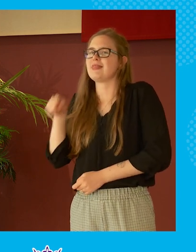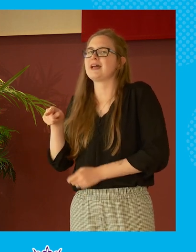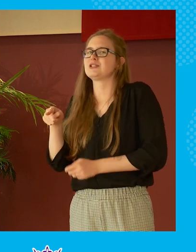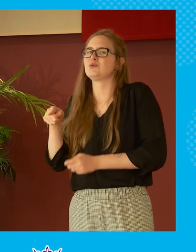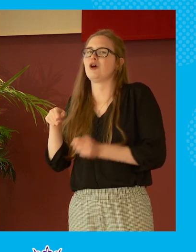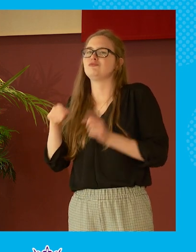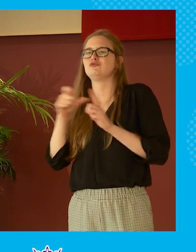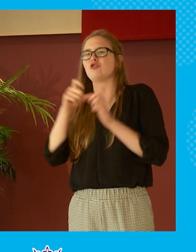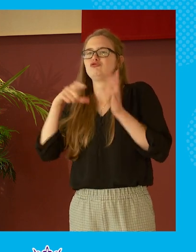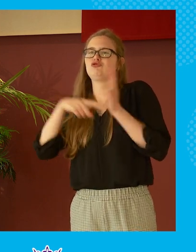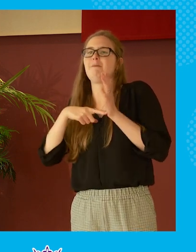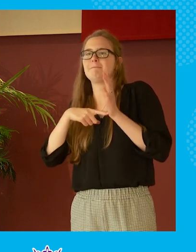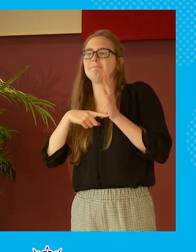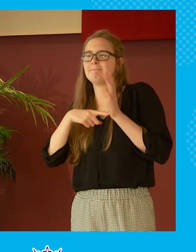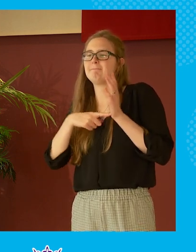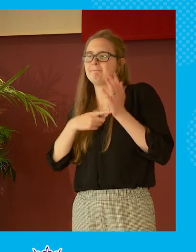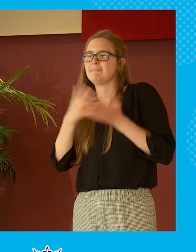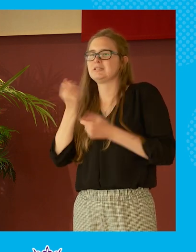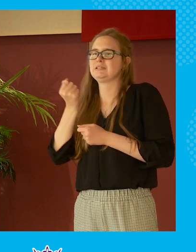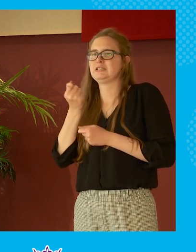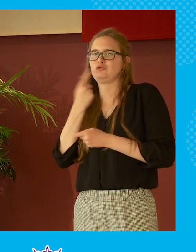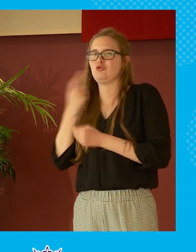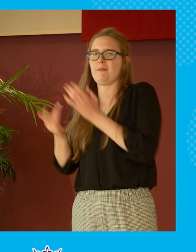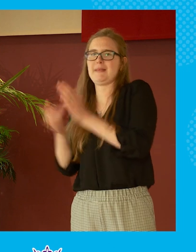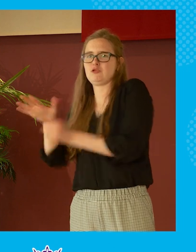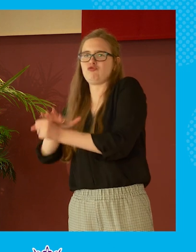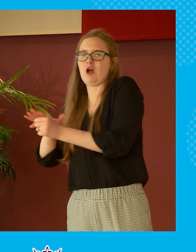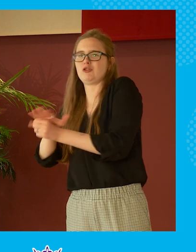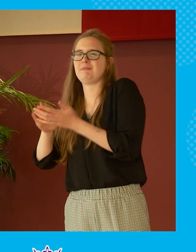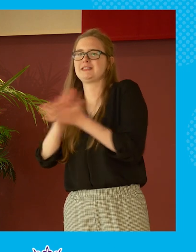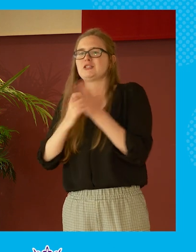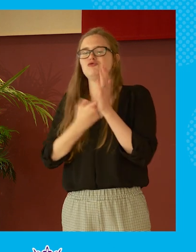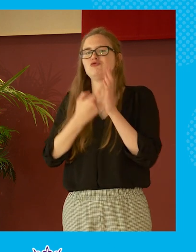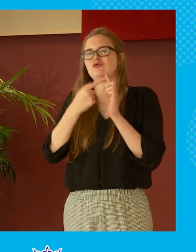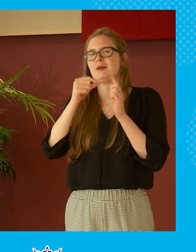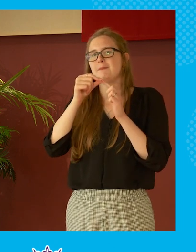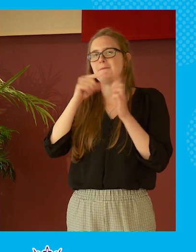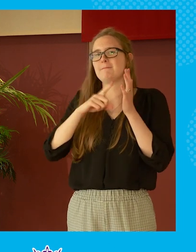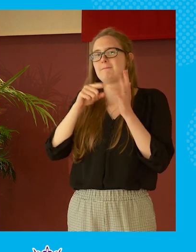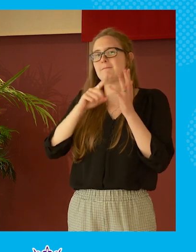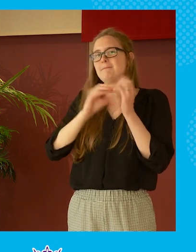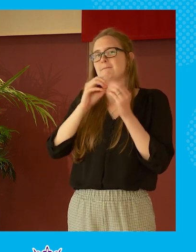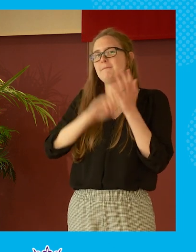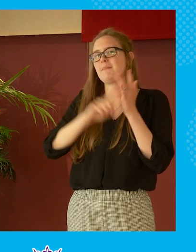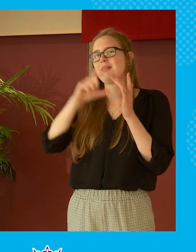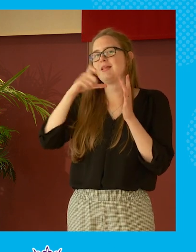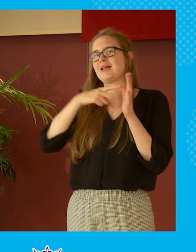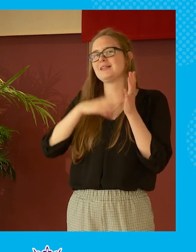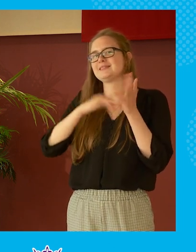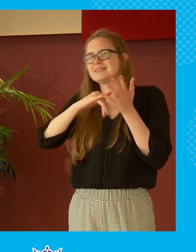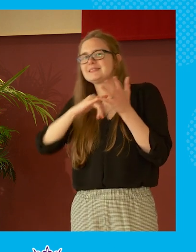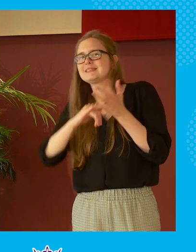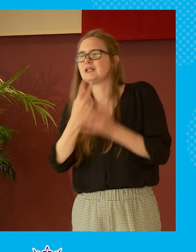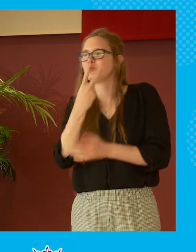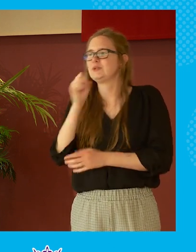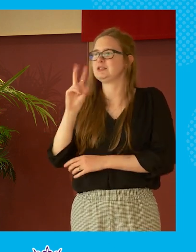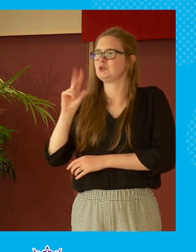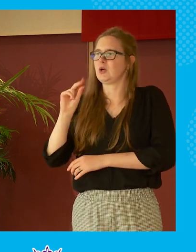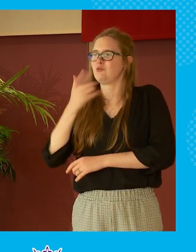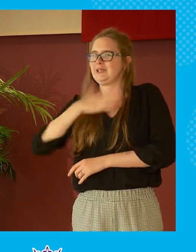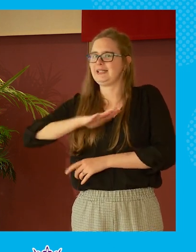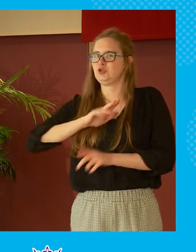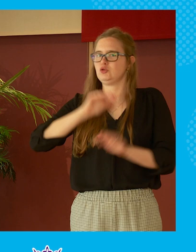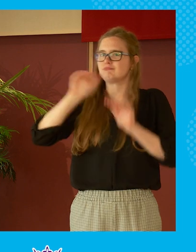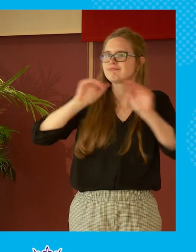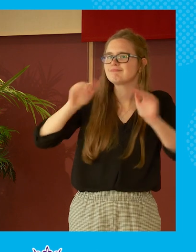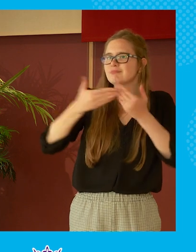unlocked he didn't go anywhere near the middle ground so the republicans had a review after the 2012 election where they said we need to appeal to a wider range